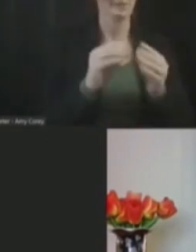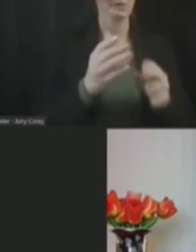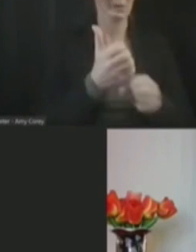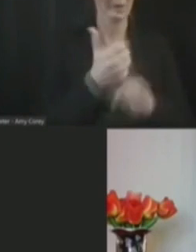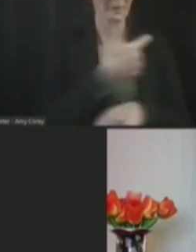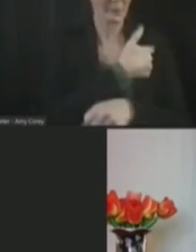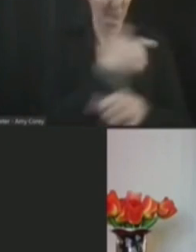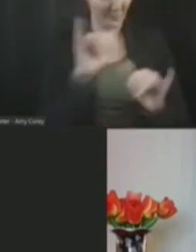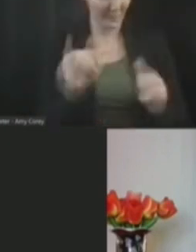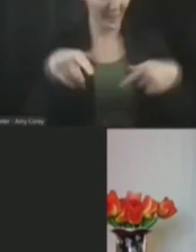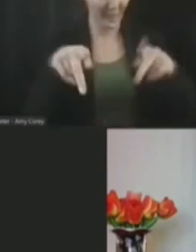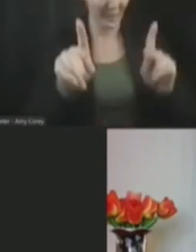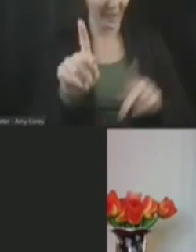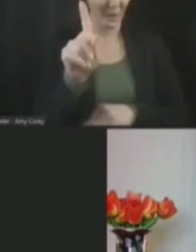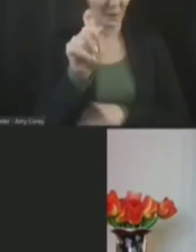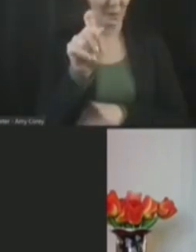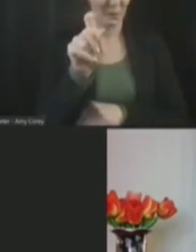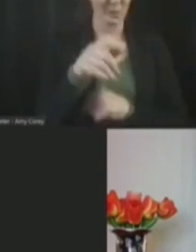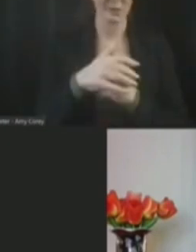allowed.